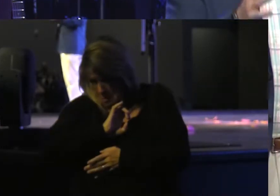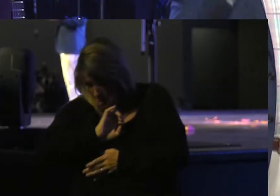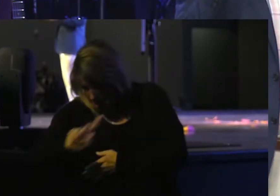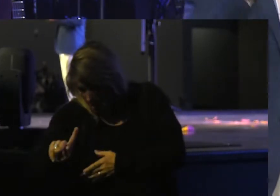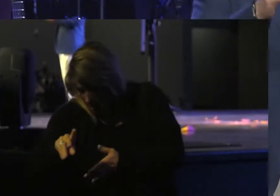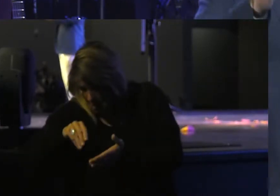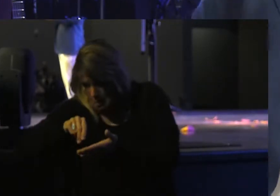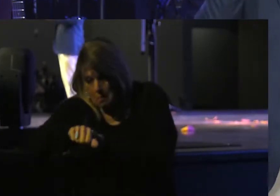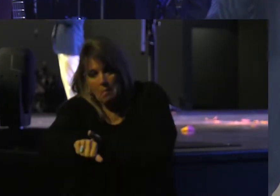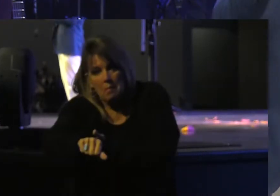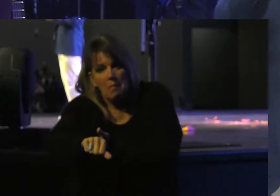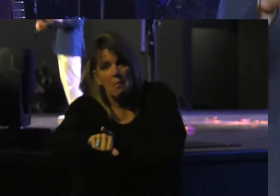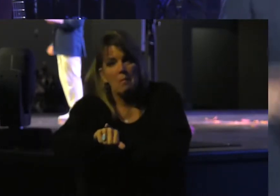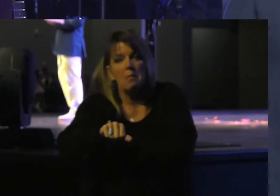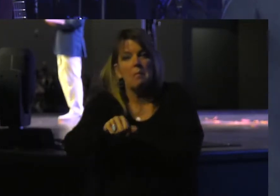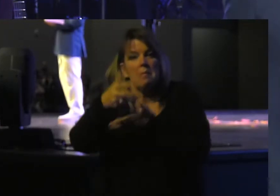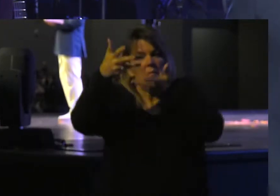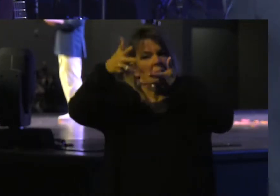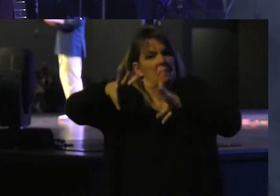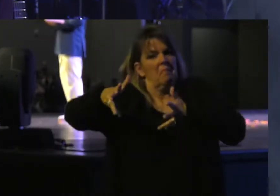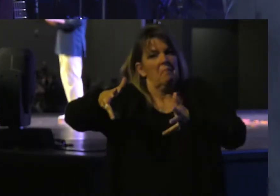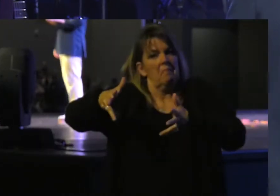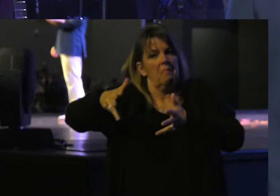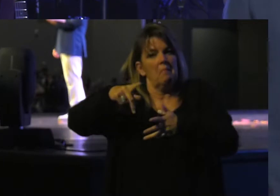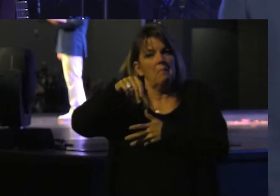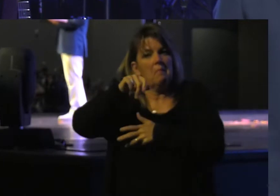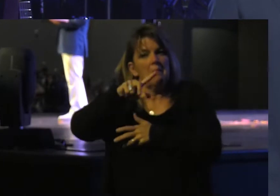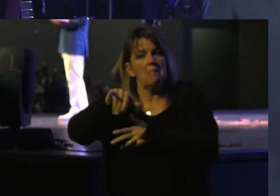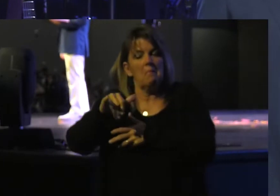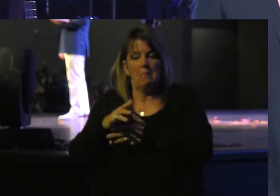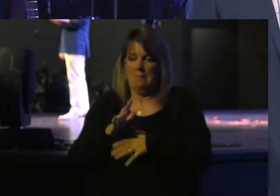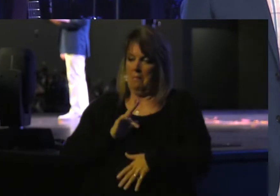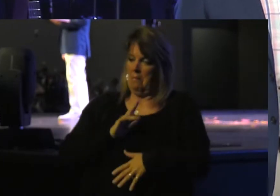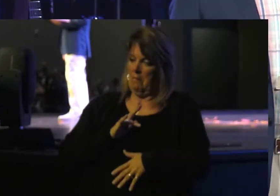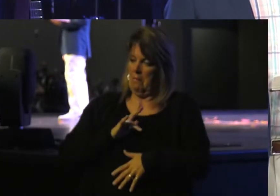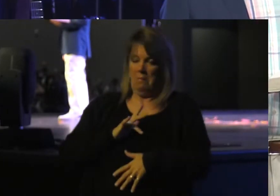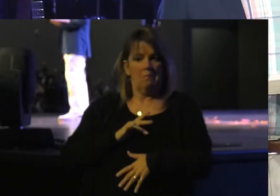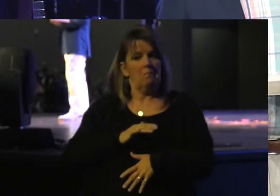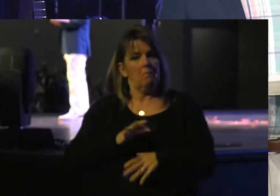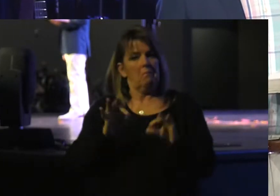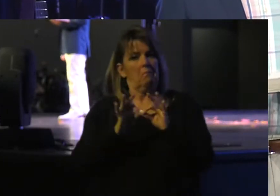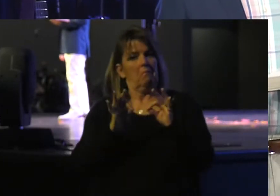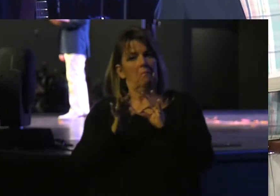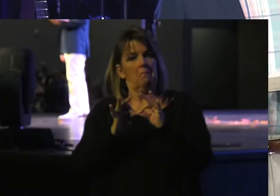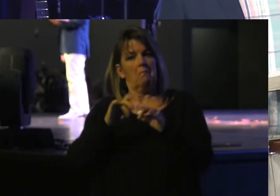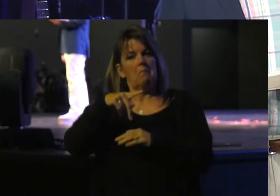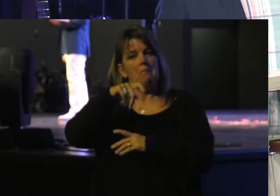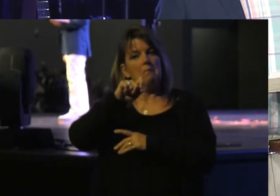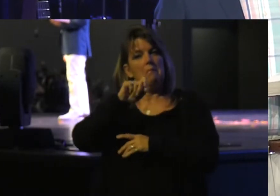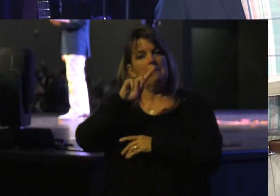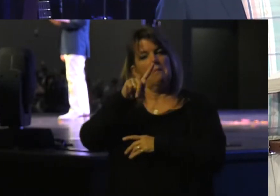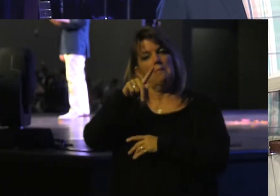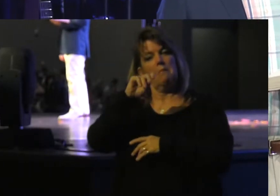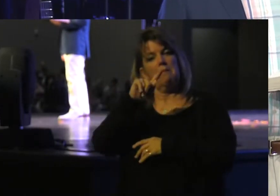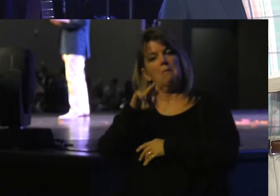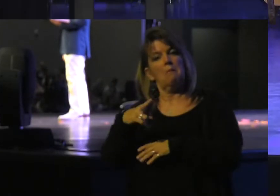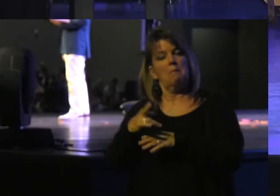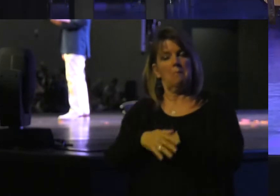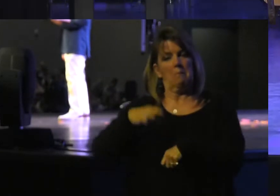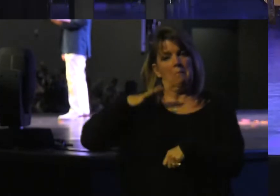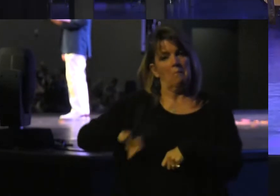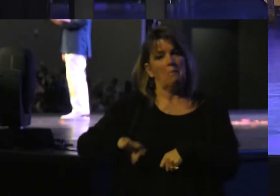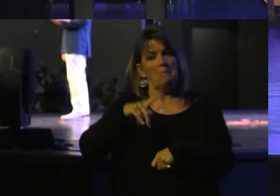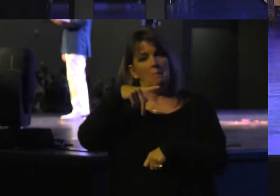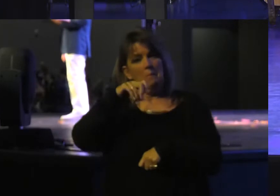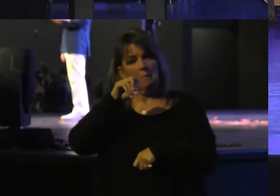and buy a piece of finished pottery. A piece of valuable pottery. A piece of useful pottery.